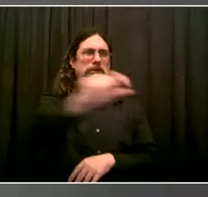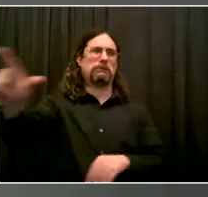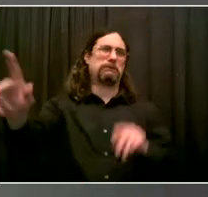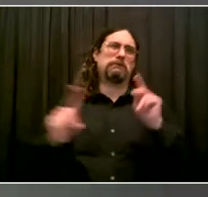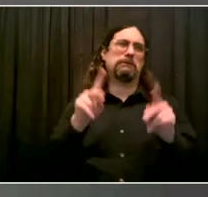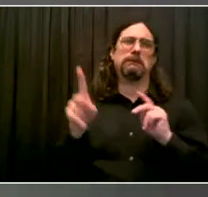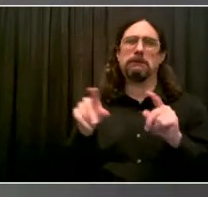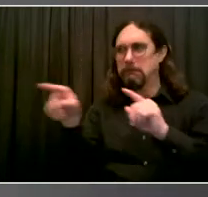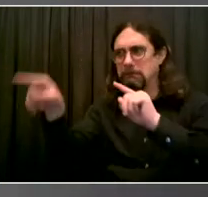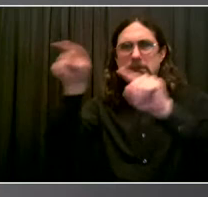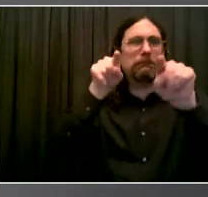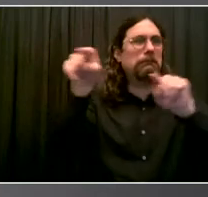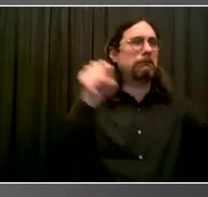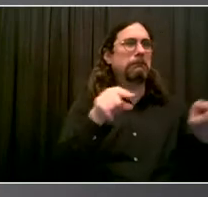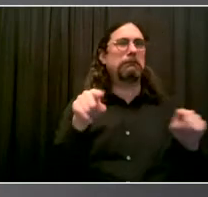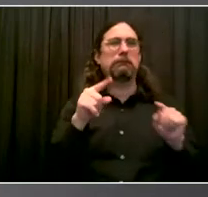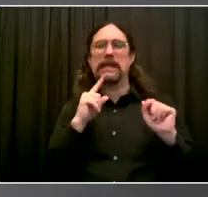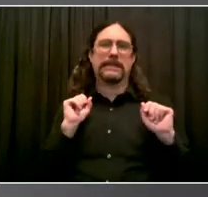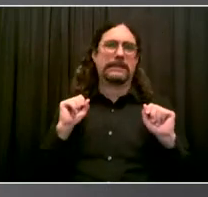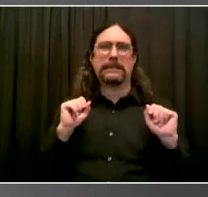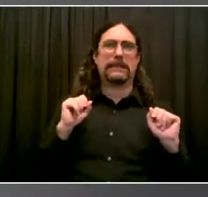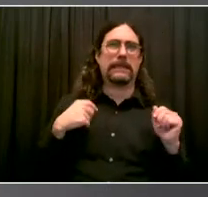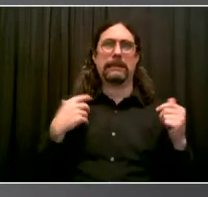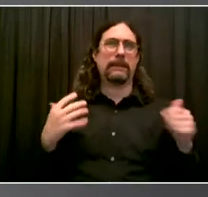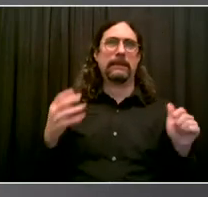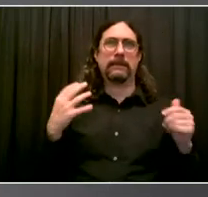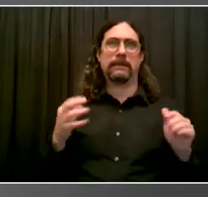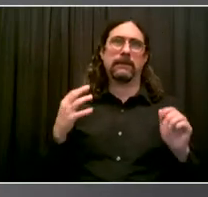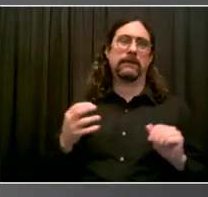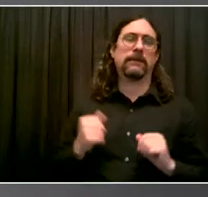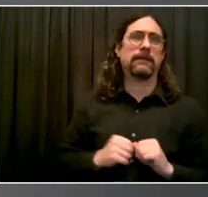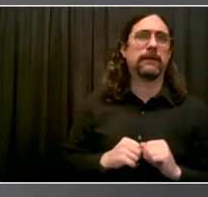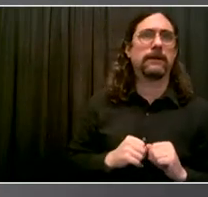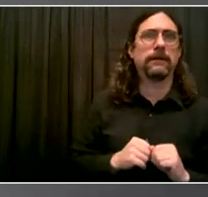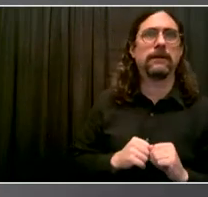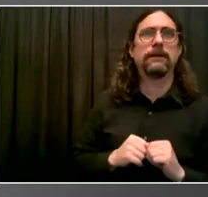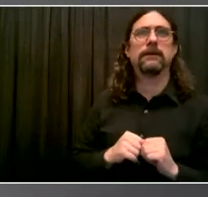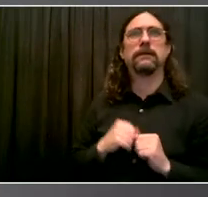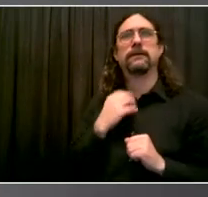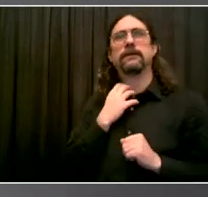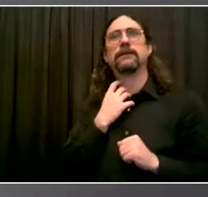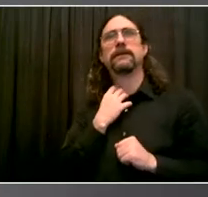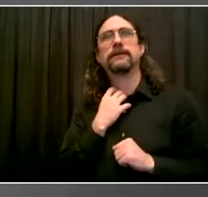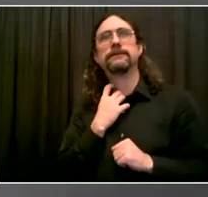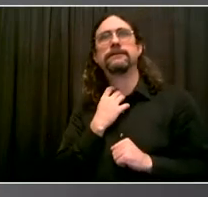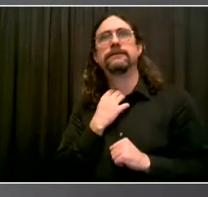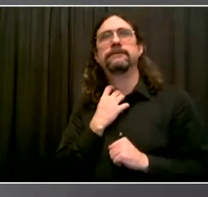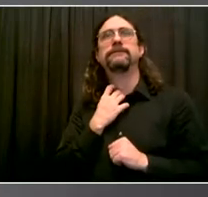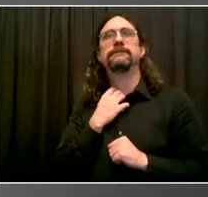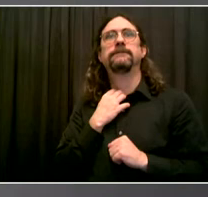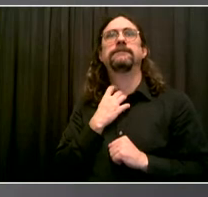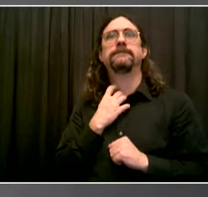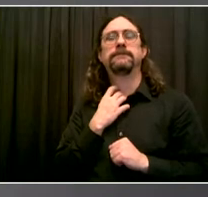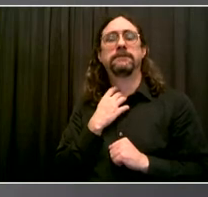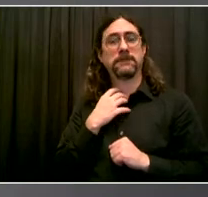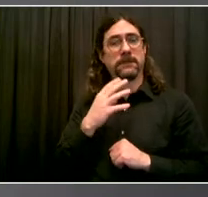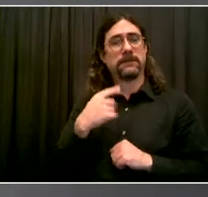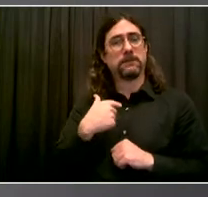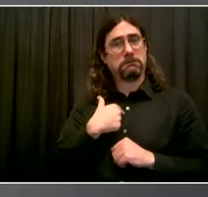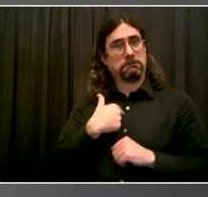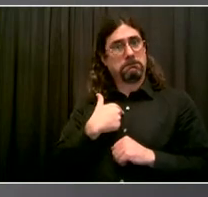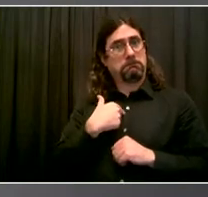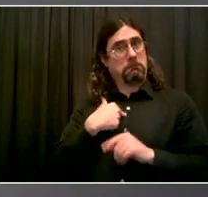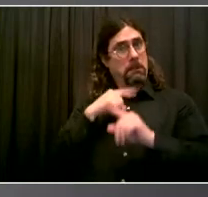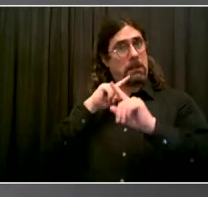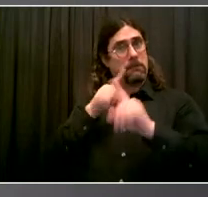science, but to openly talk to them about where they are. A question that I